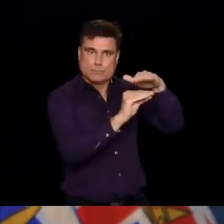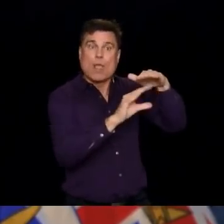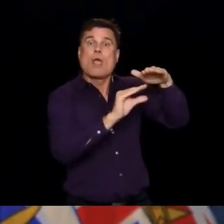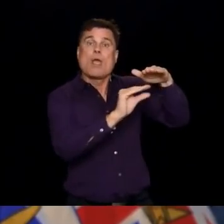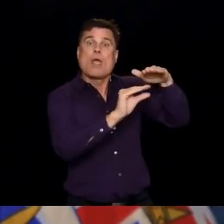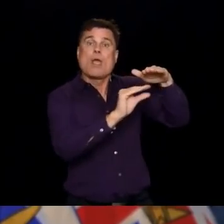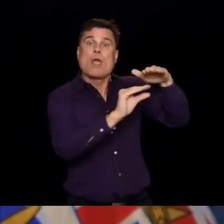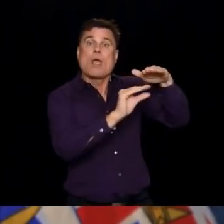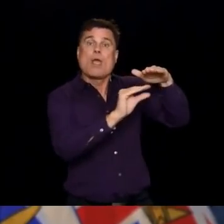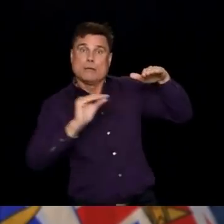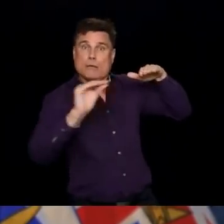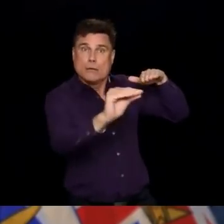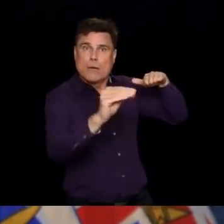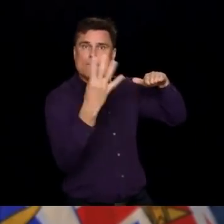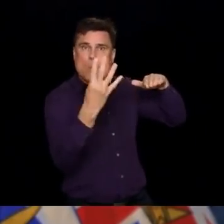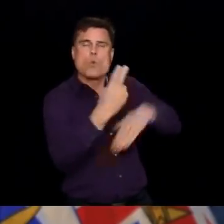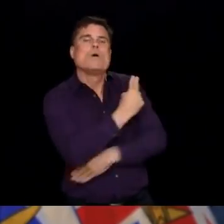ICU.